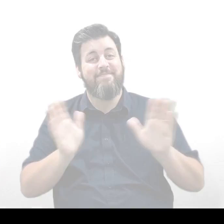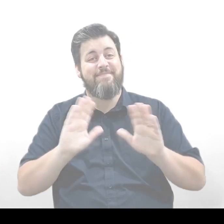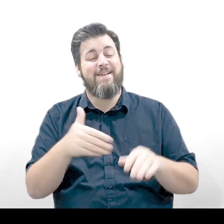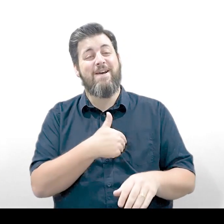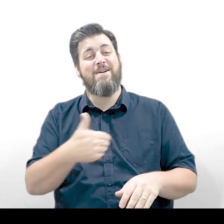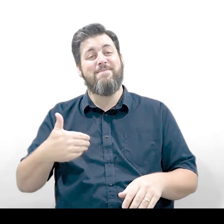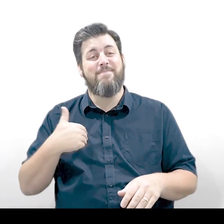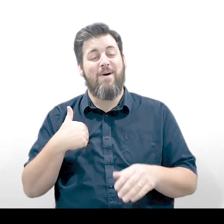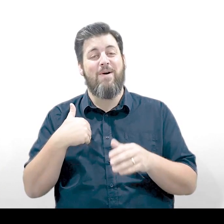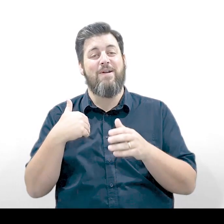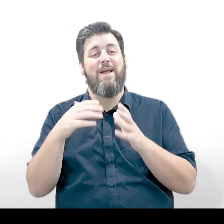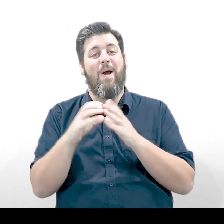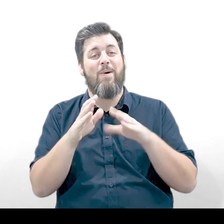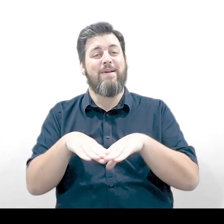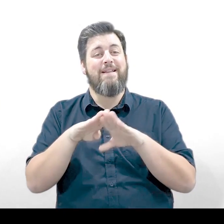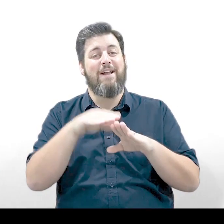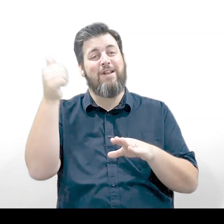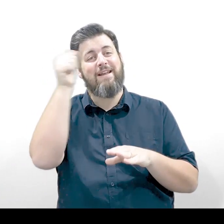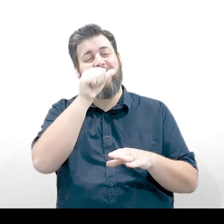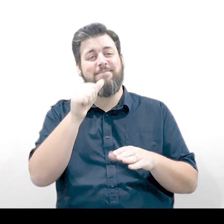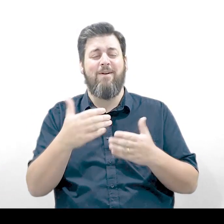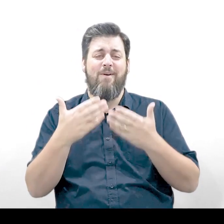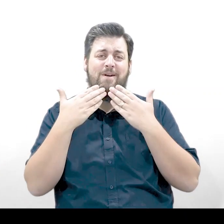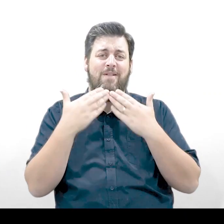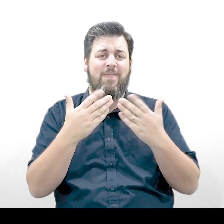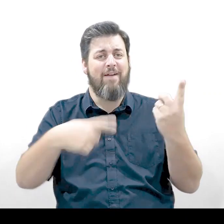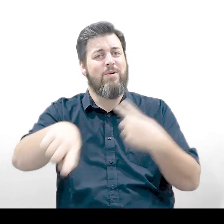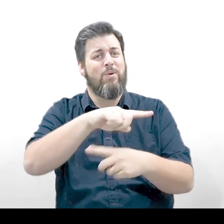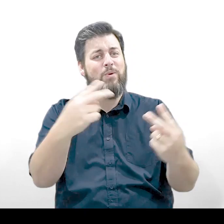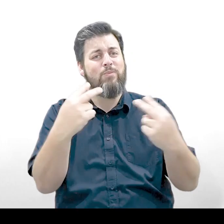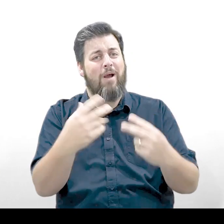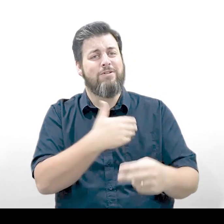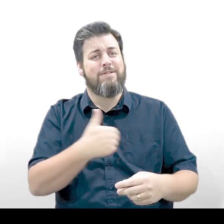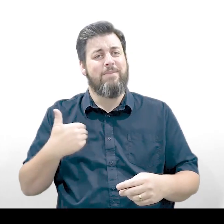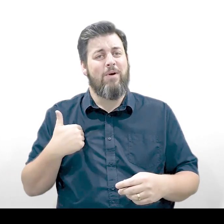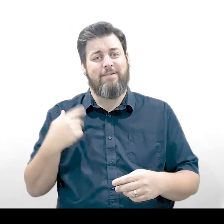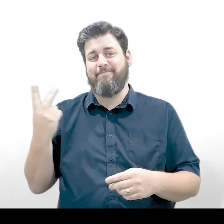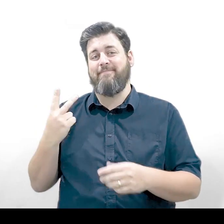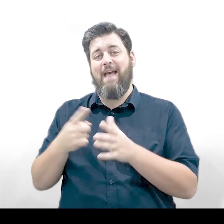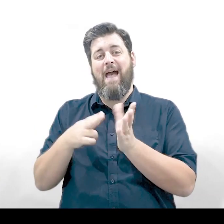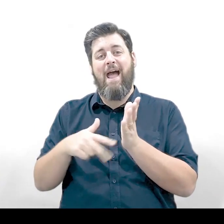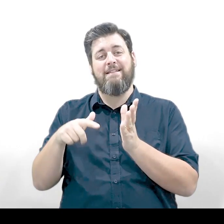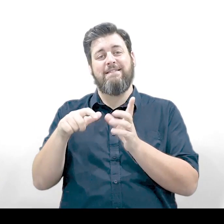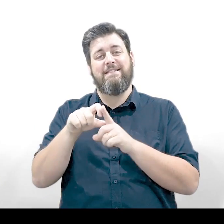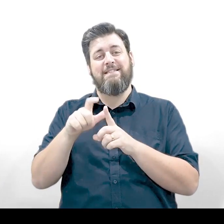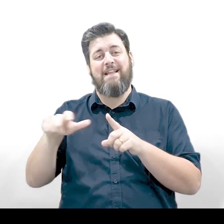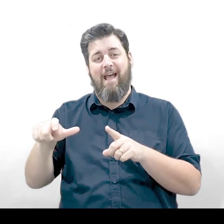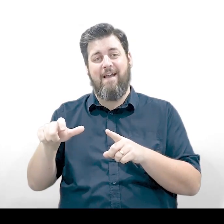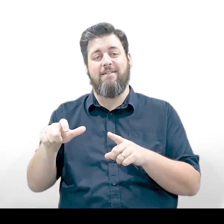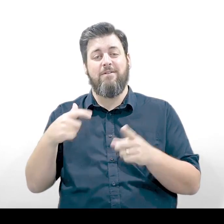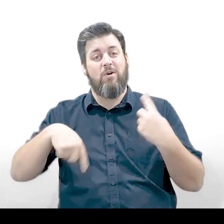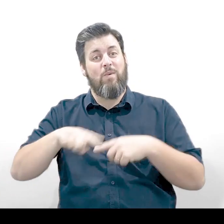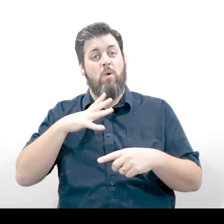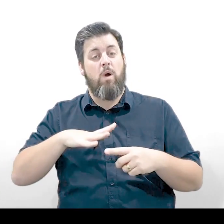Good morning, Oak National Academy. Thanks to all the students who've joined us. Anton Deck here. We want to